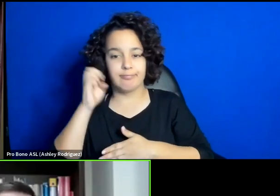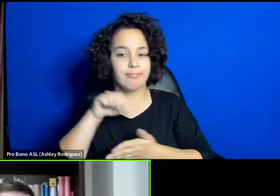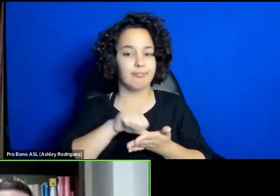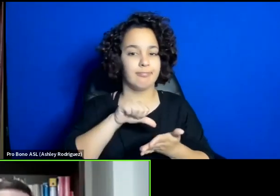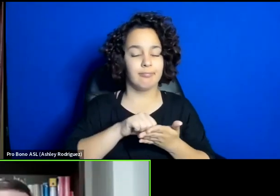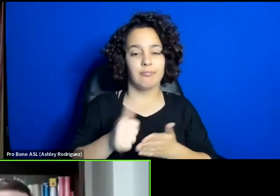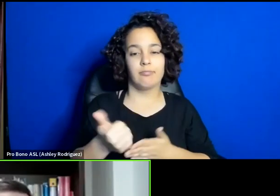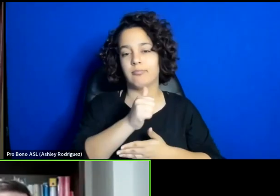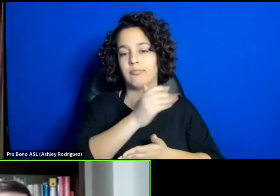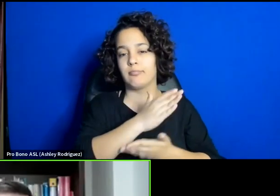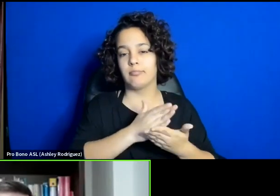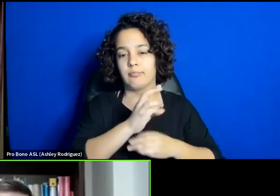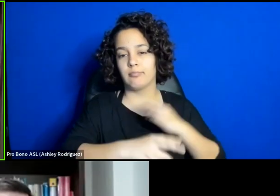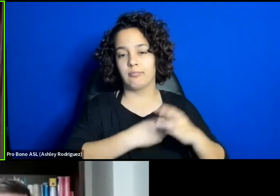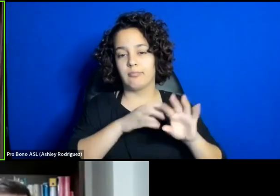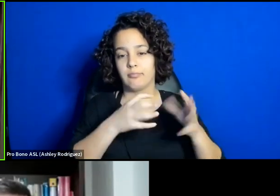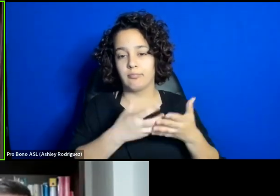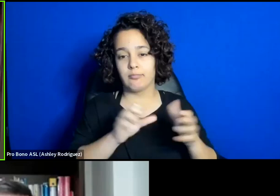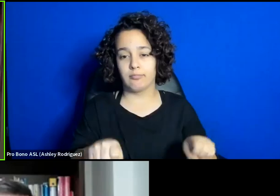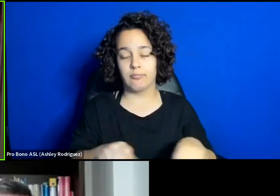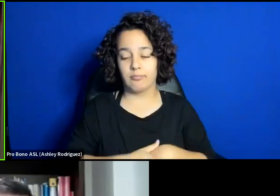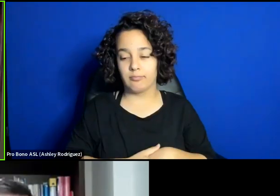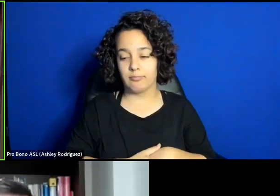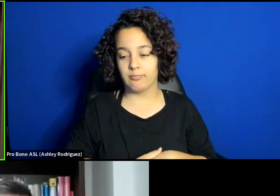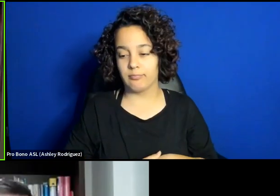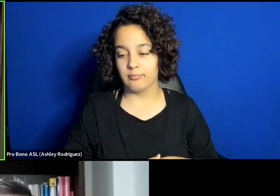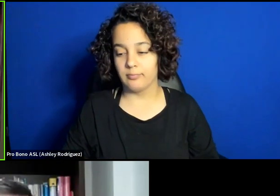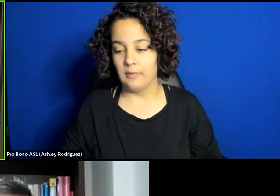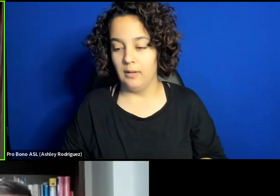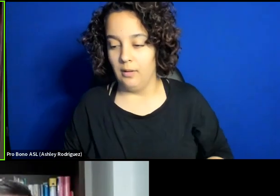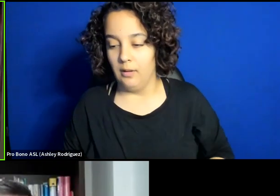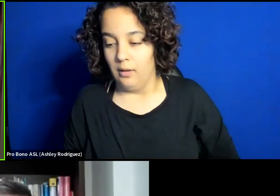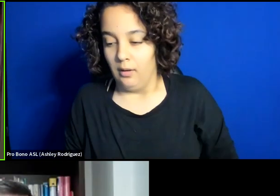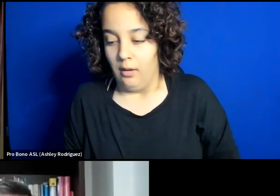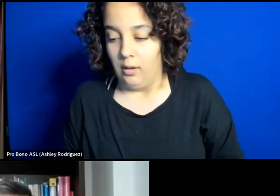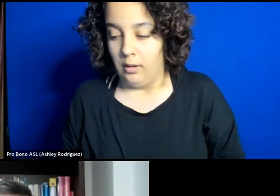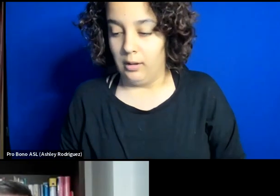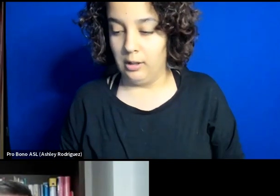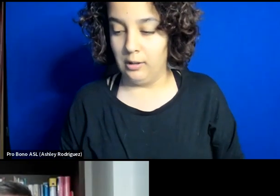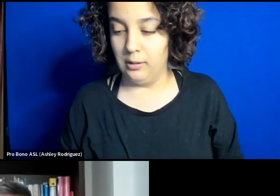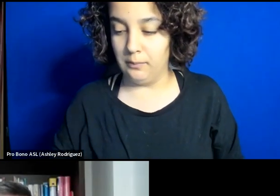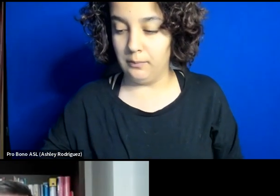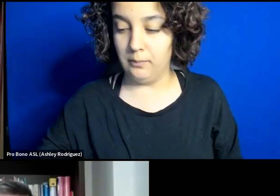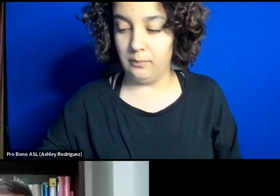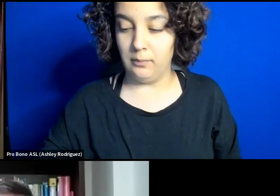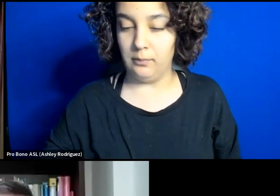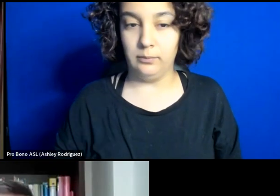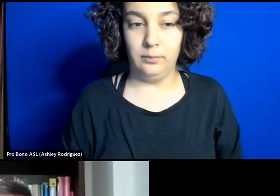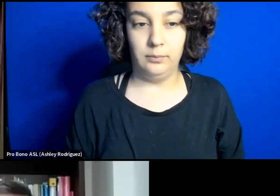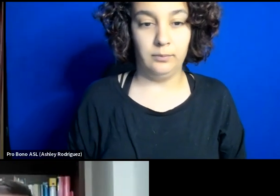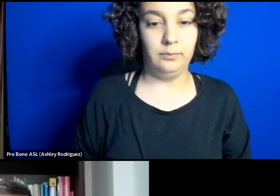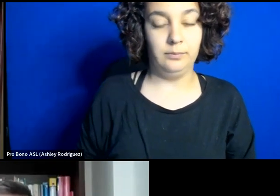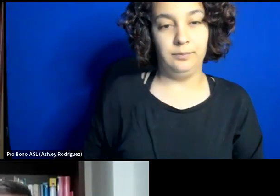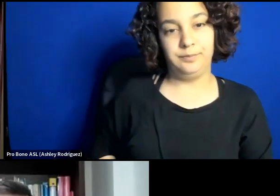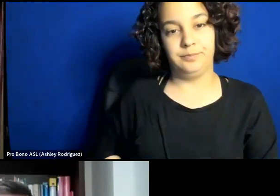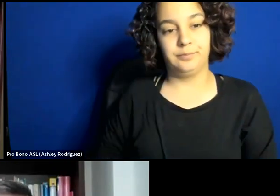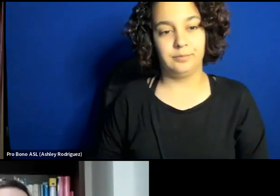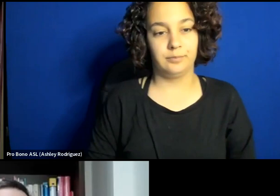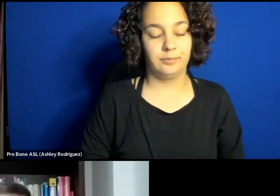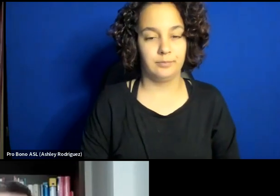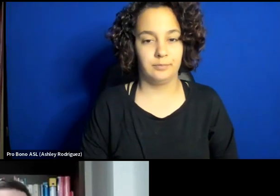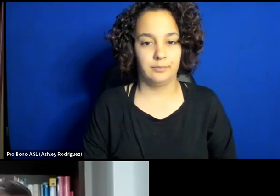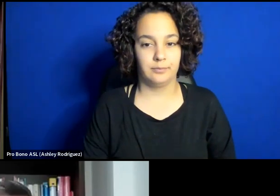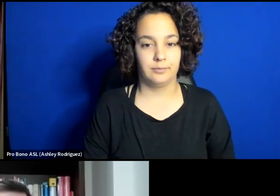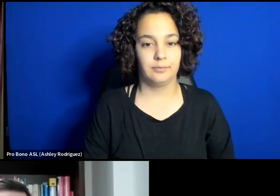parts of the world. Dr. Absolutely, thank you. Dr. I would like to say that we need to share knowledge. Dr. It's about